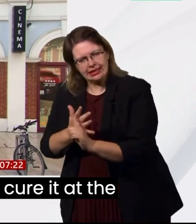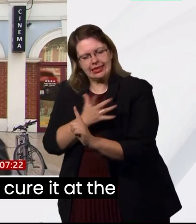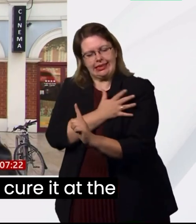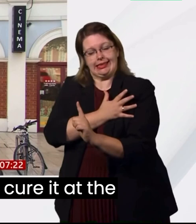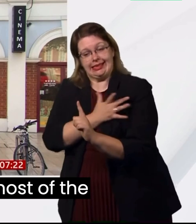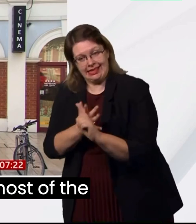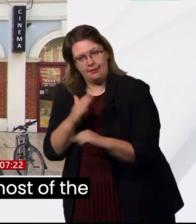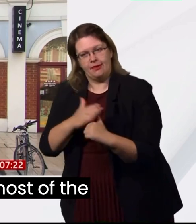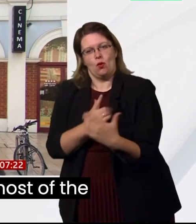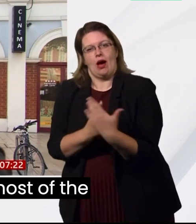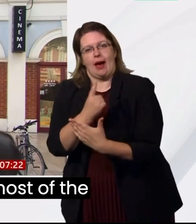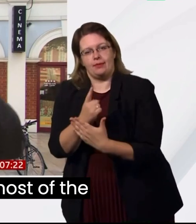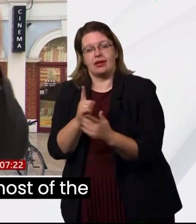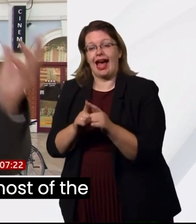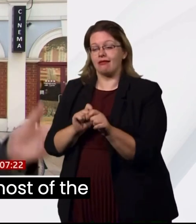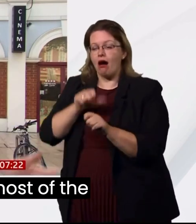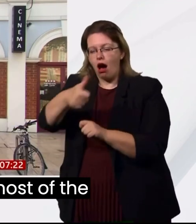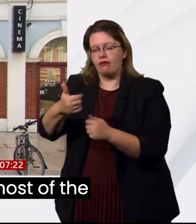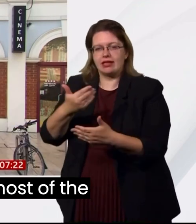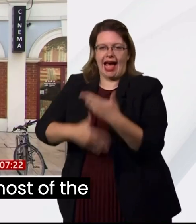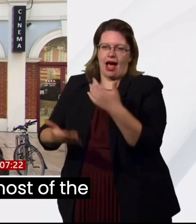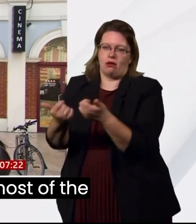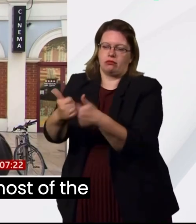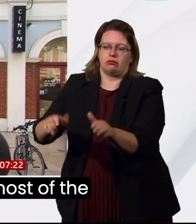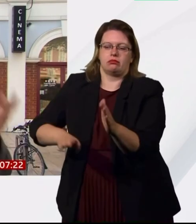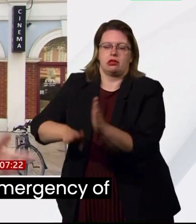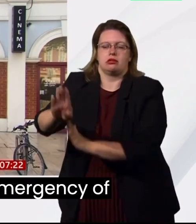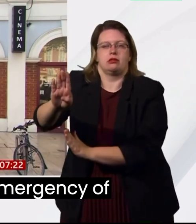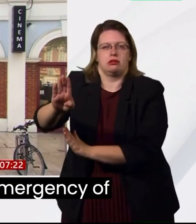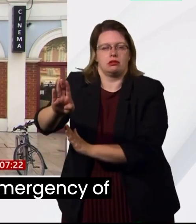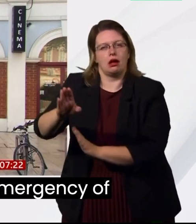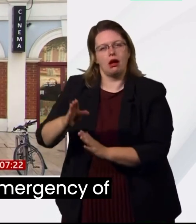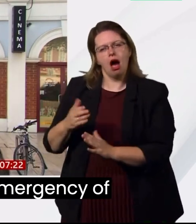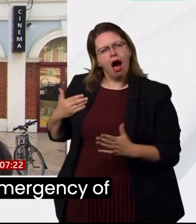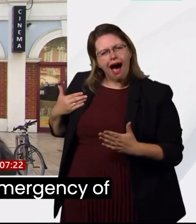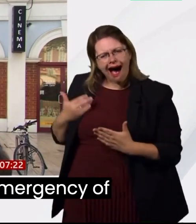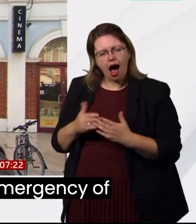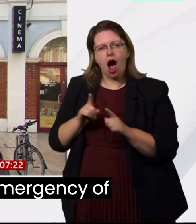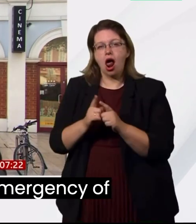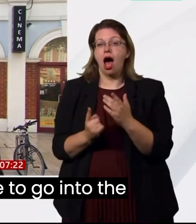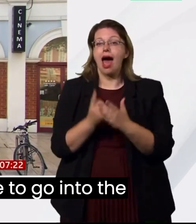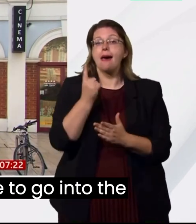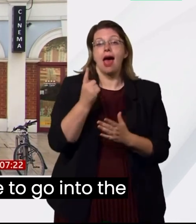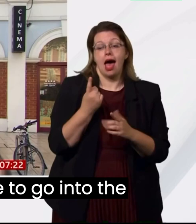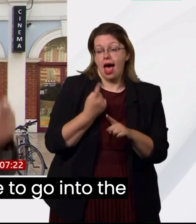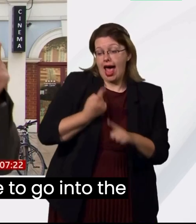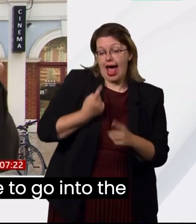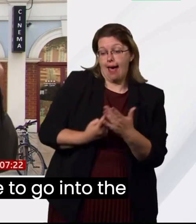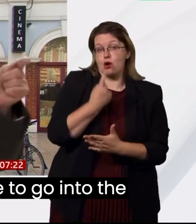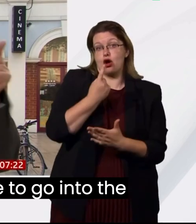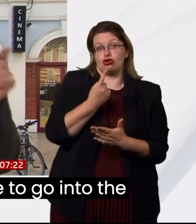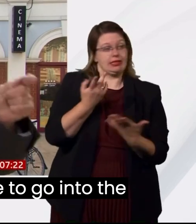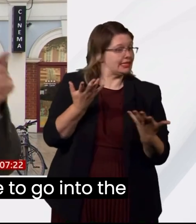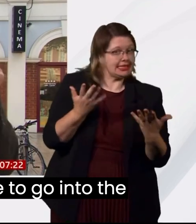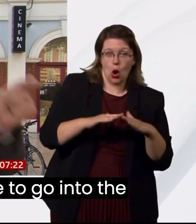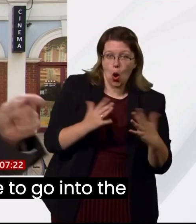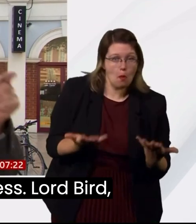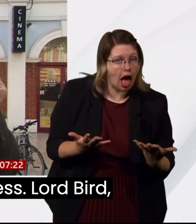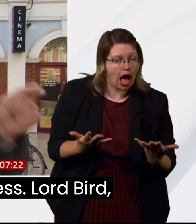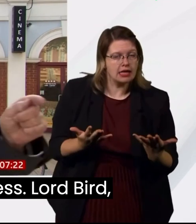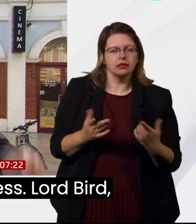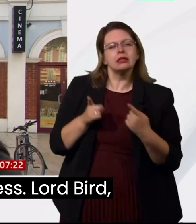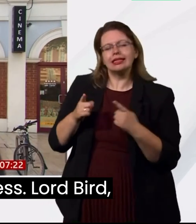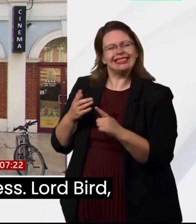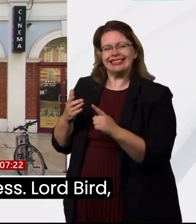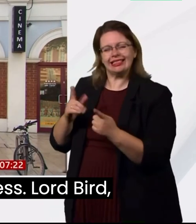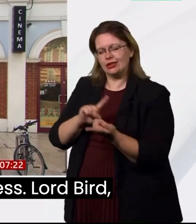cure it at the other end. Up till now, most of the effort has gone into the emergency of homelessness and we have to go into the